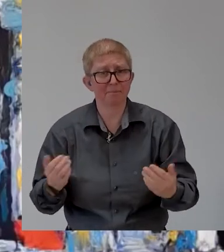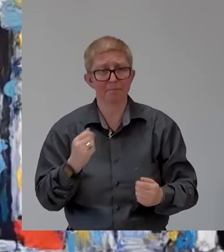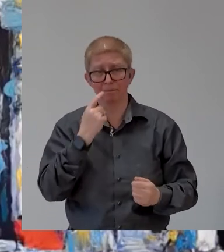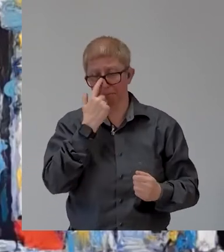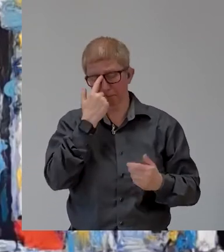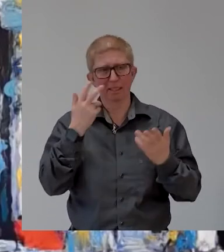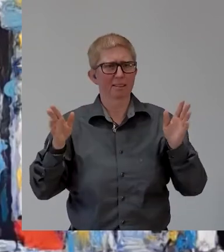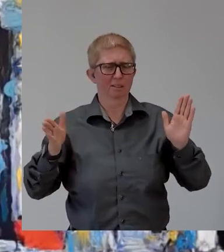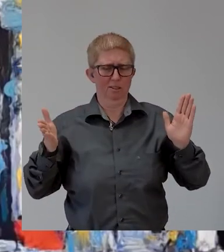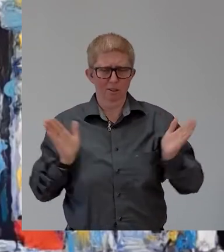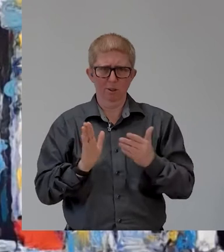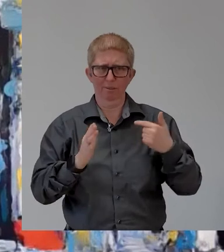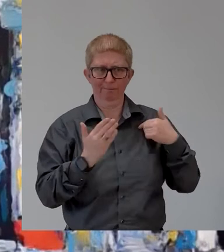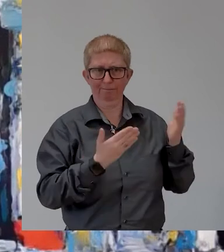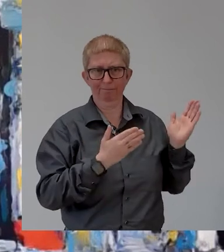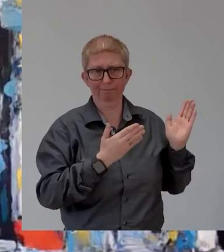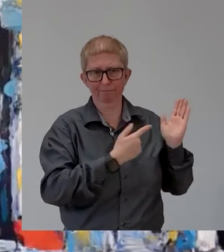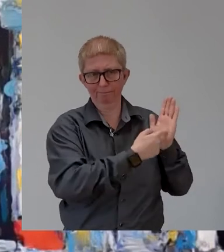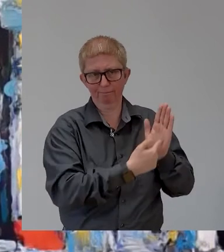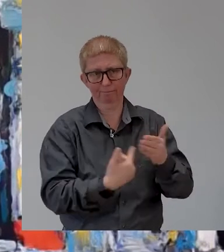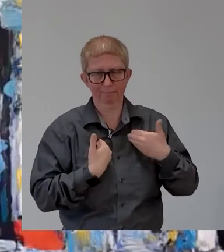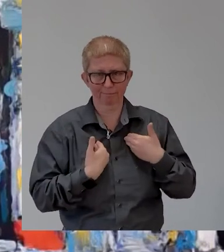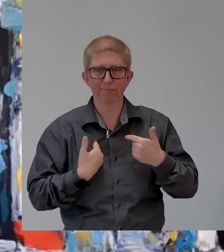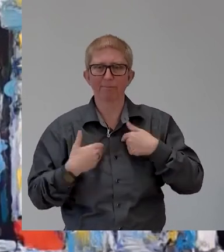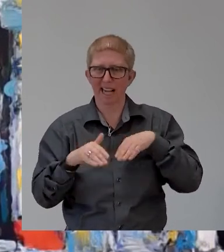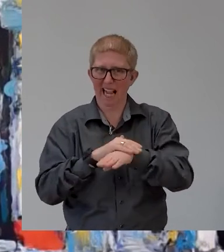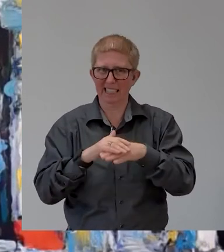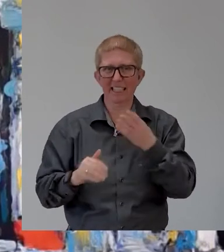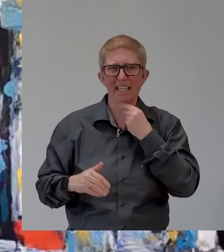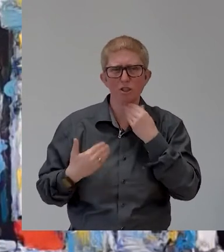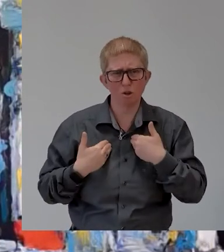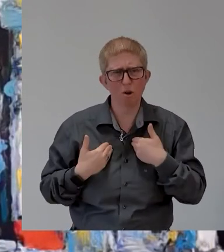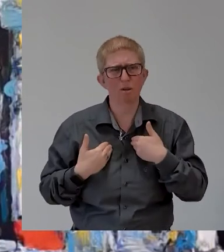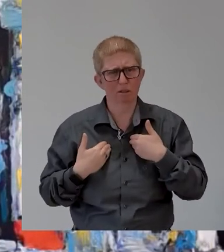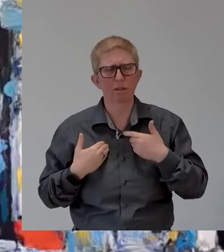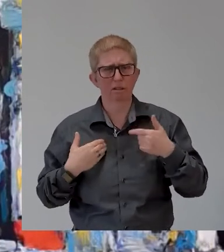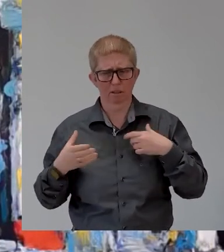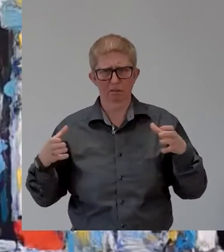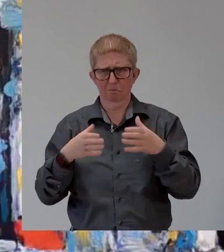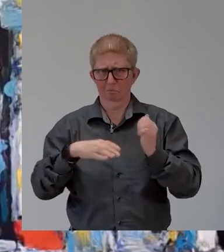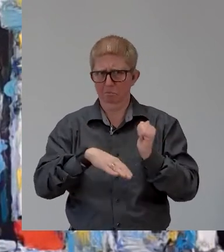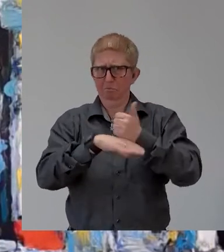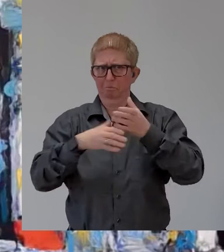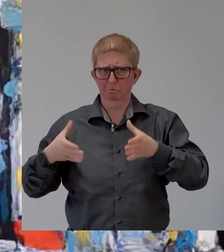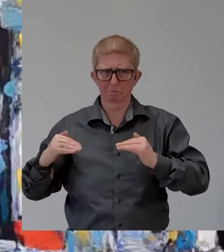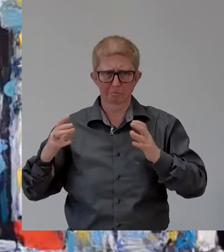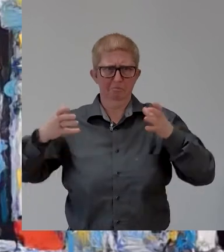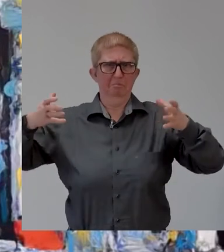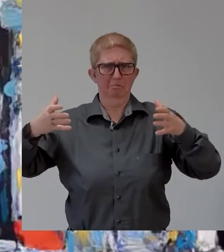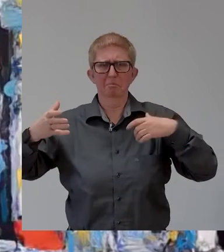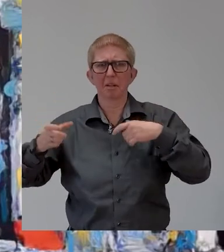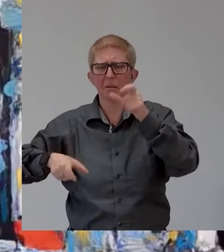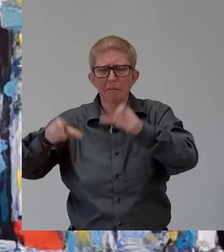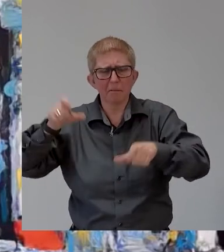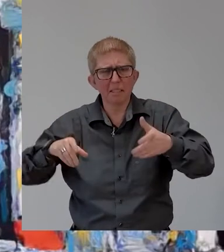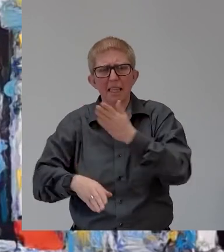organization in israel promoting accessibility and inclusion for people with all types of disabilities in